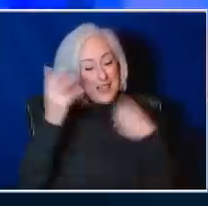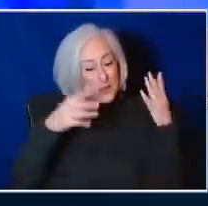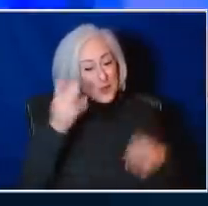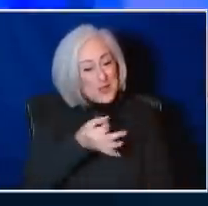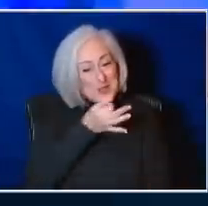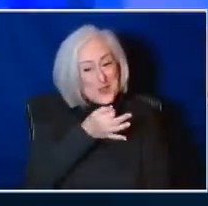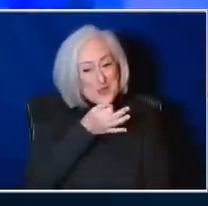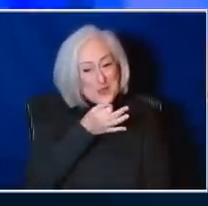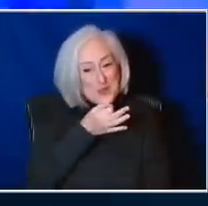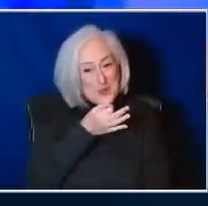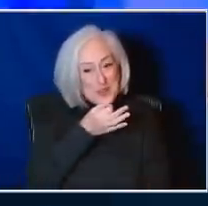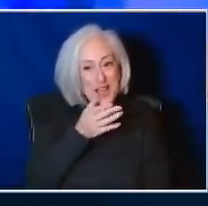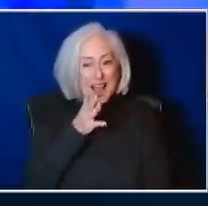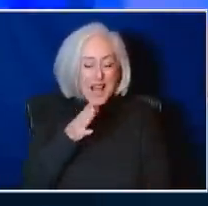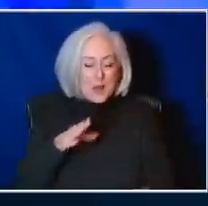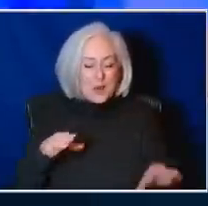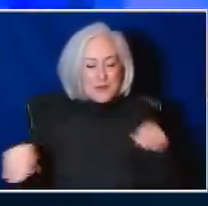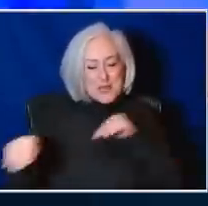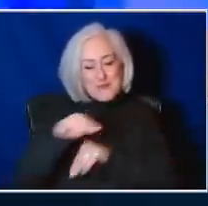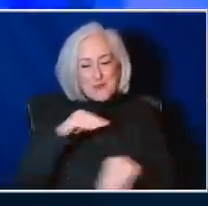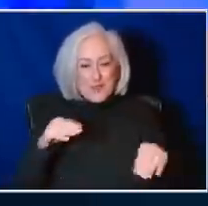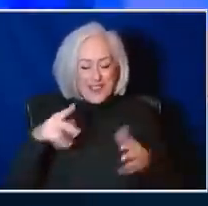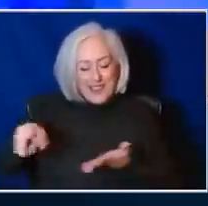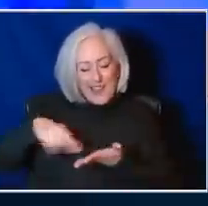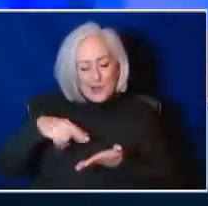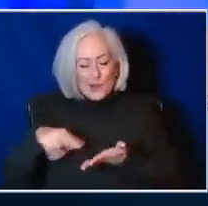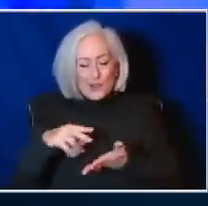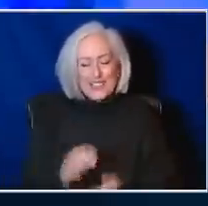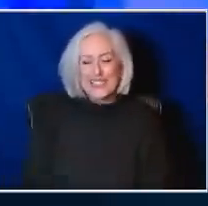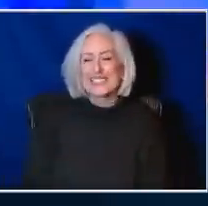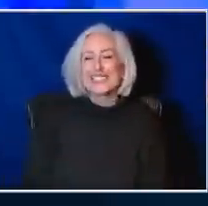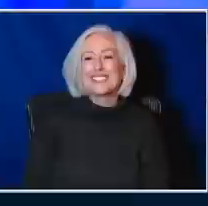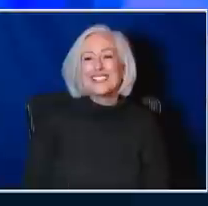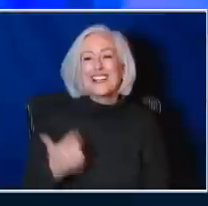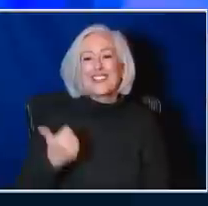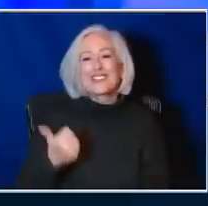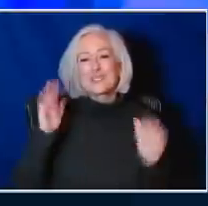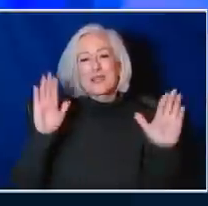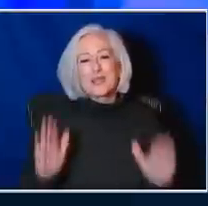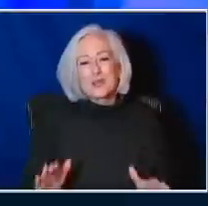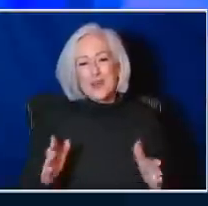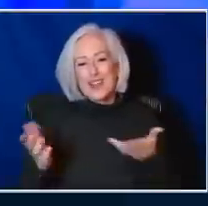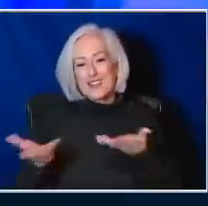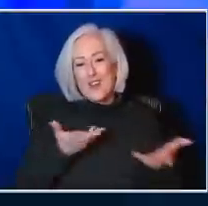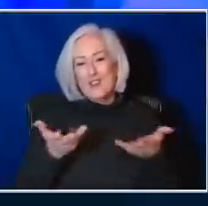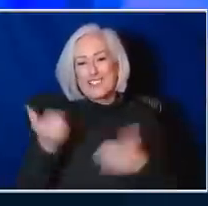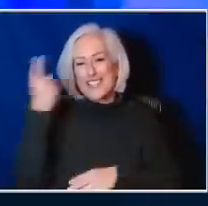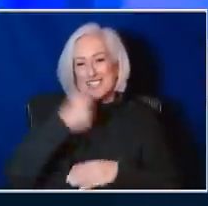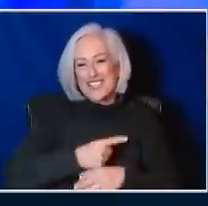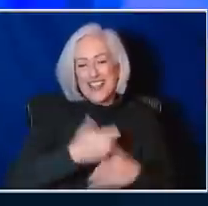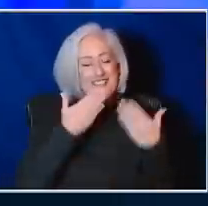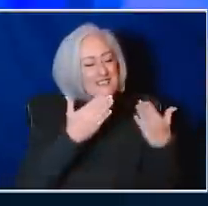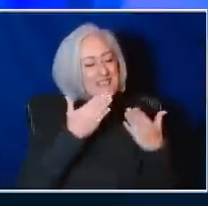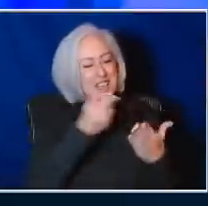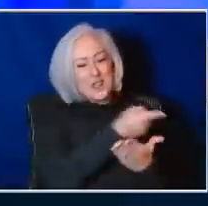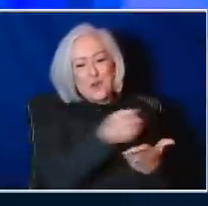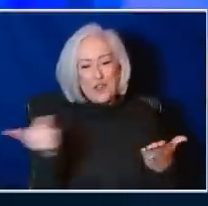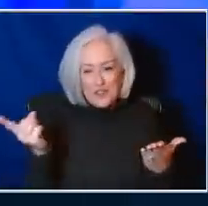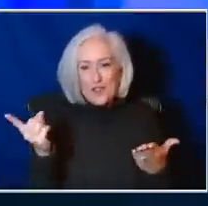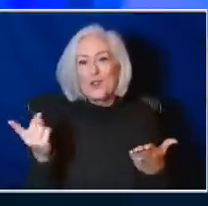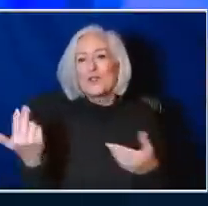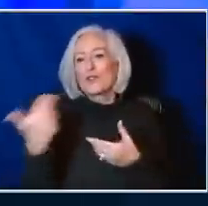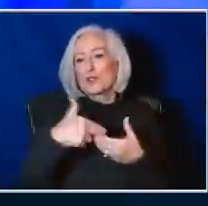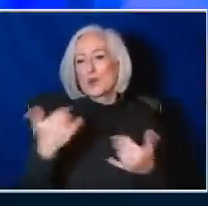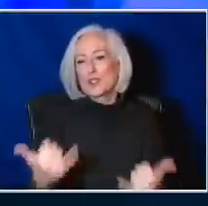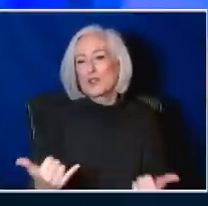I'll be moving and grooving. All right. This has been a wonderful conversation today. And I want to thank all of our guests for being here. Let's get